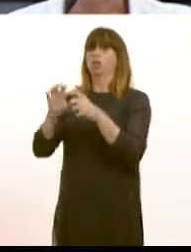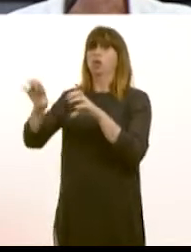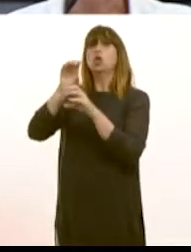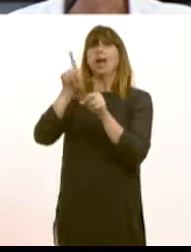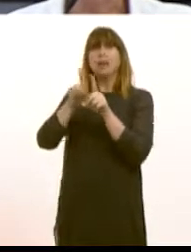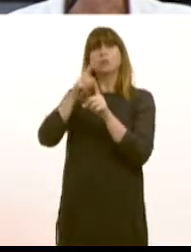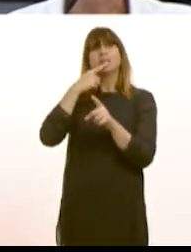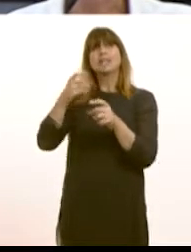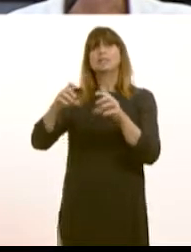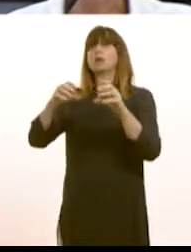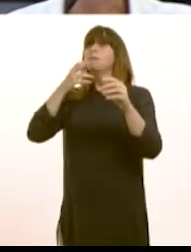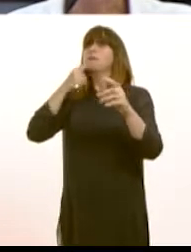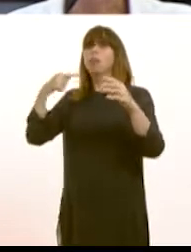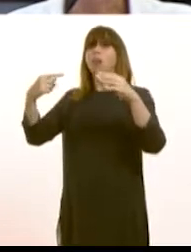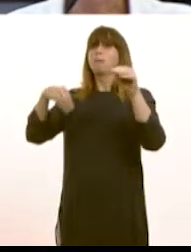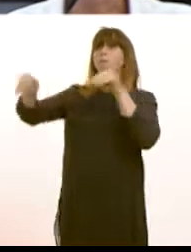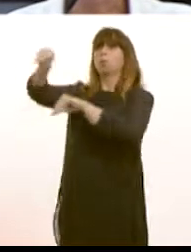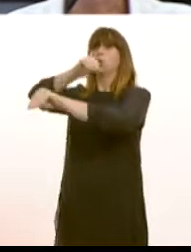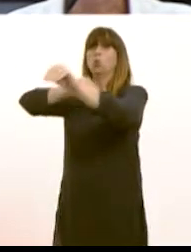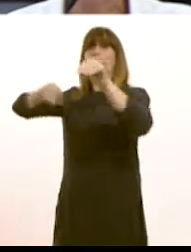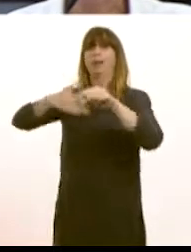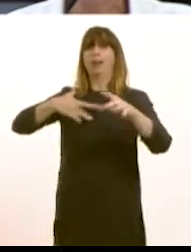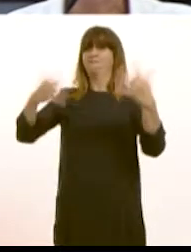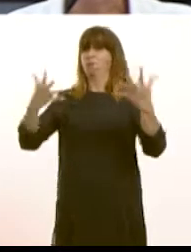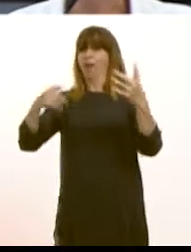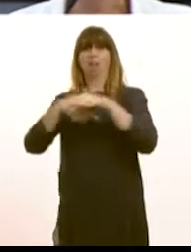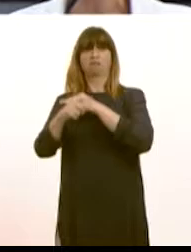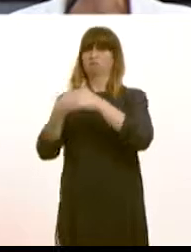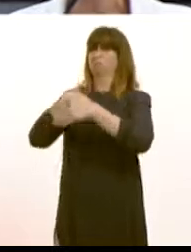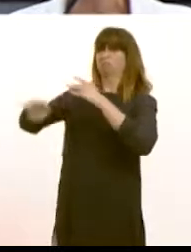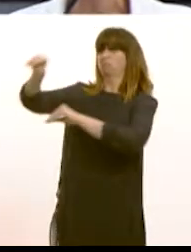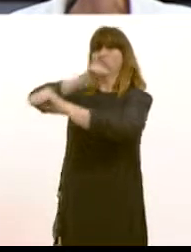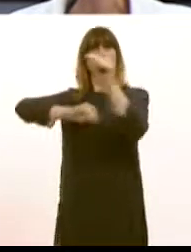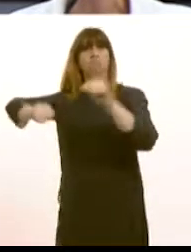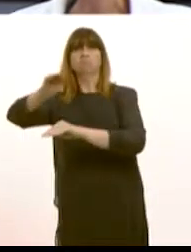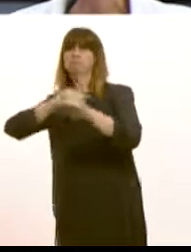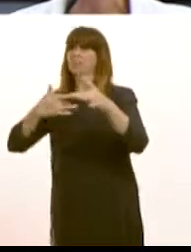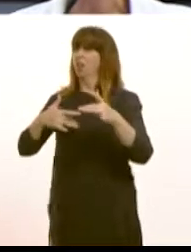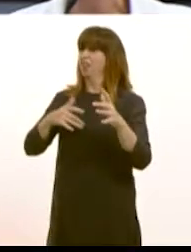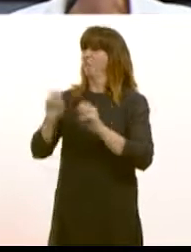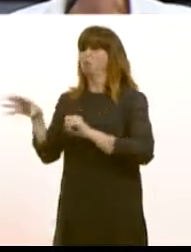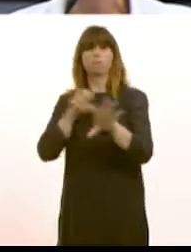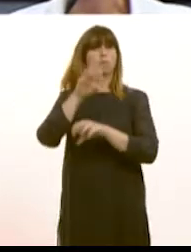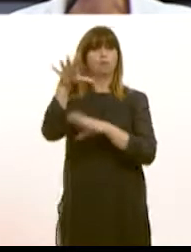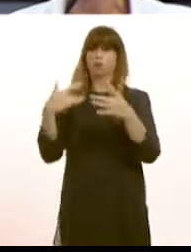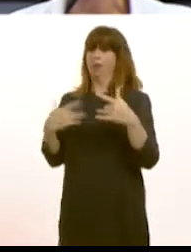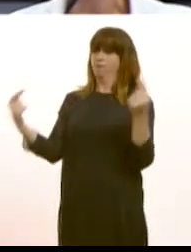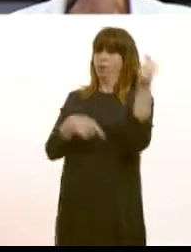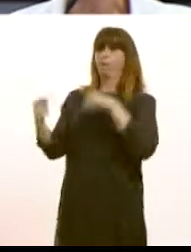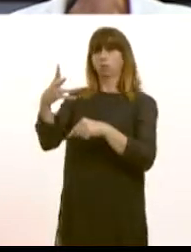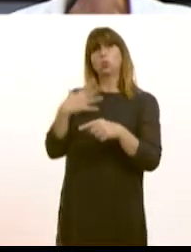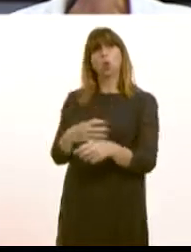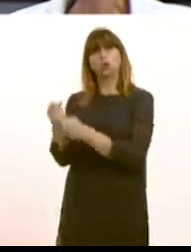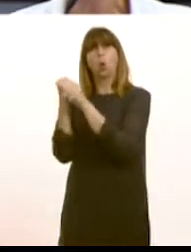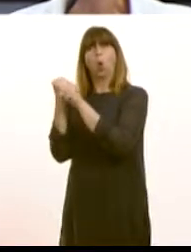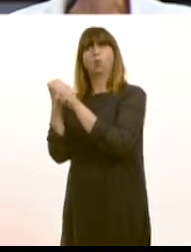moratorium on the free movement of people. Well, I was in Brussels last week with a number of members from my team and it was made absolutely clear